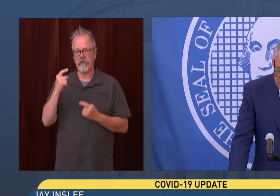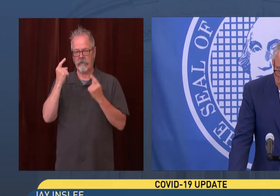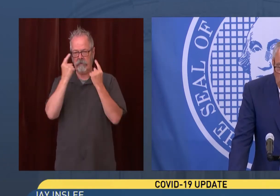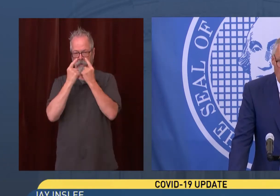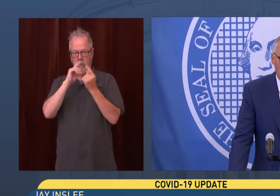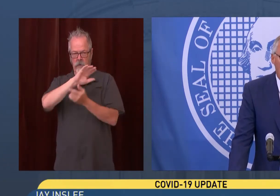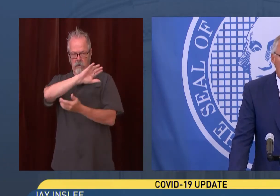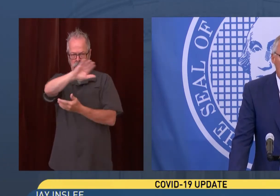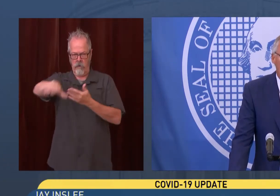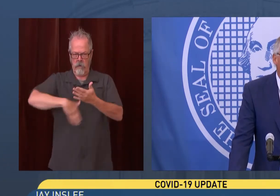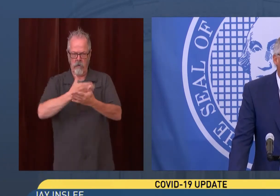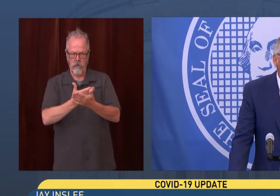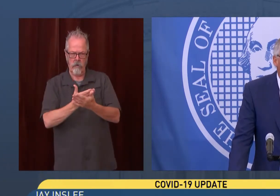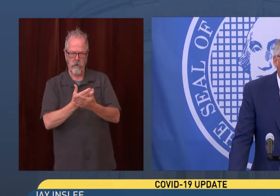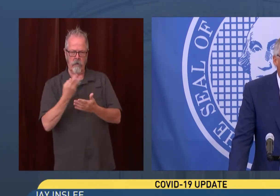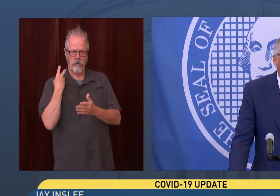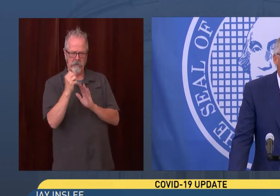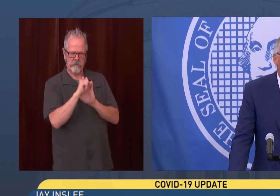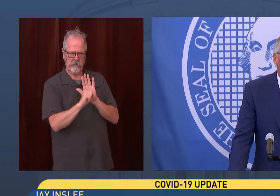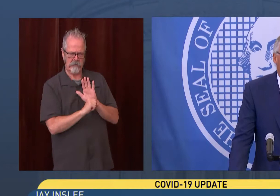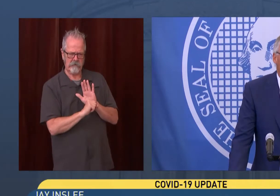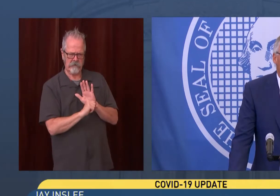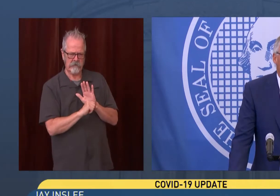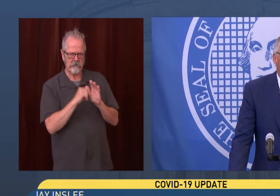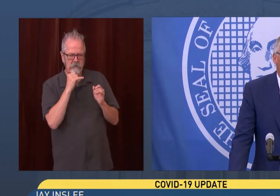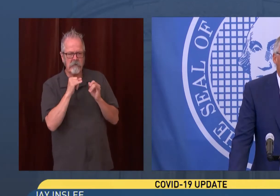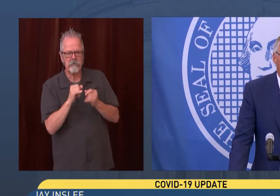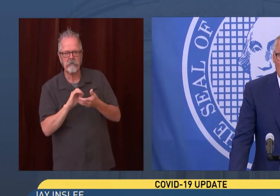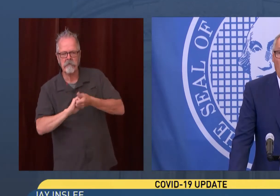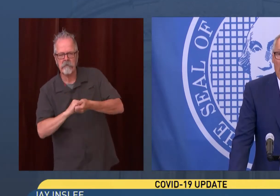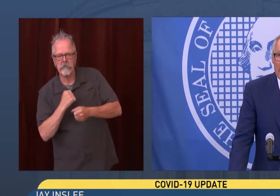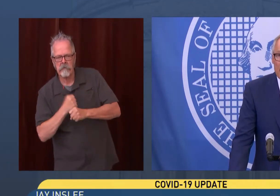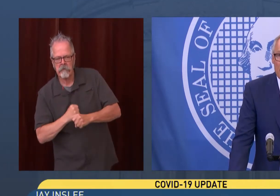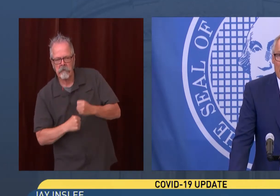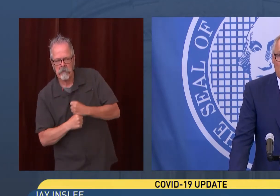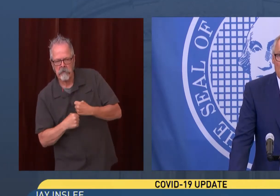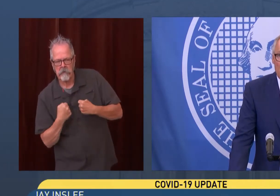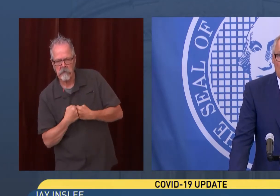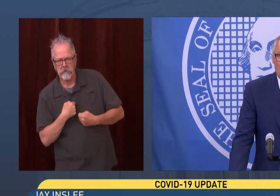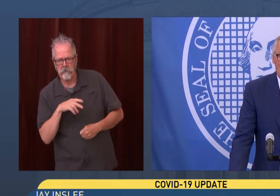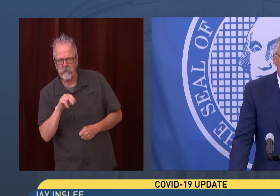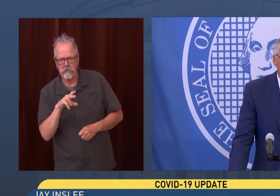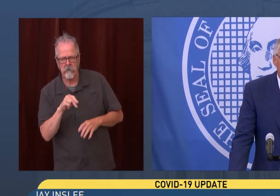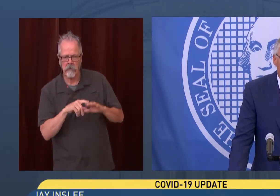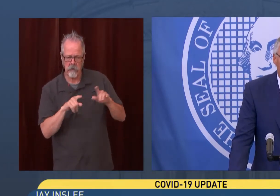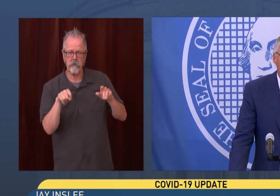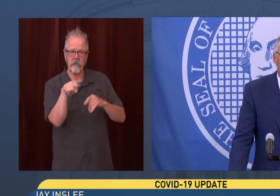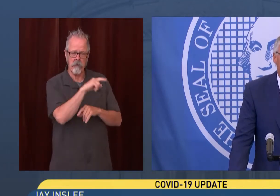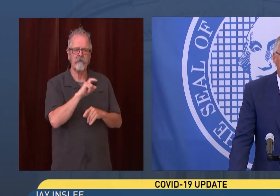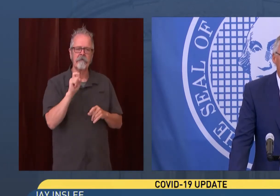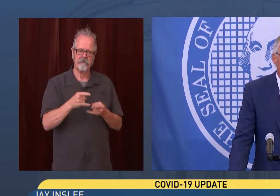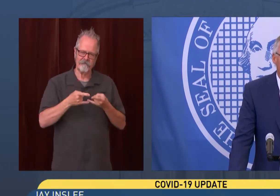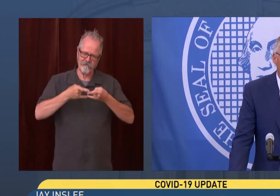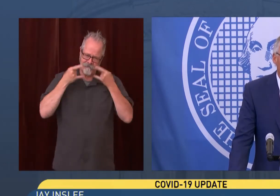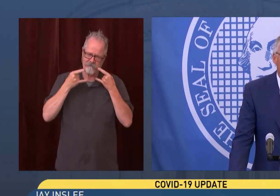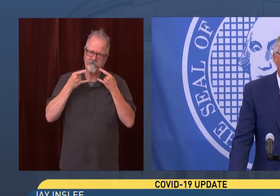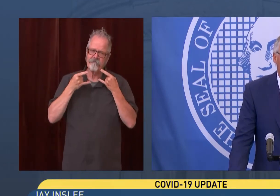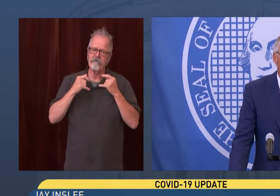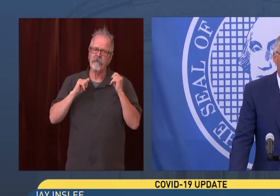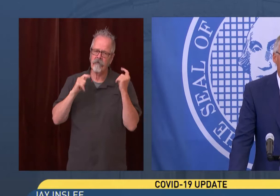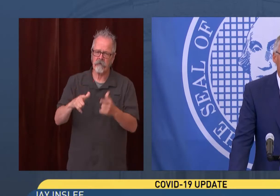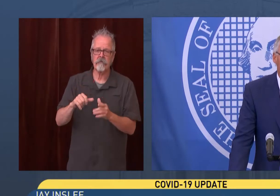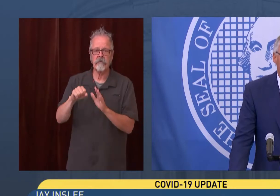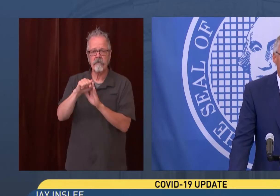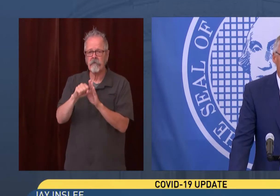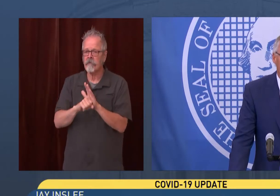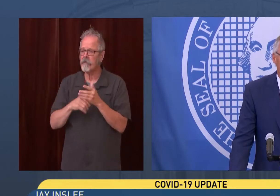So we are recommending statewide that people consider wearing a mask regardless of